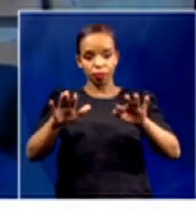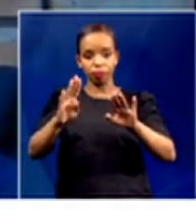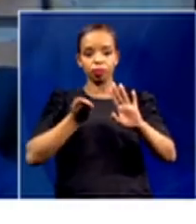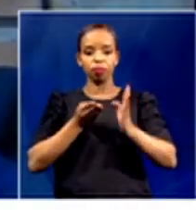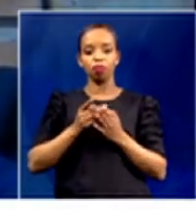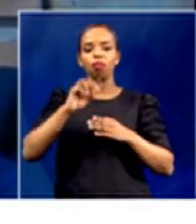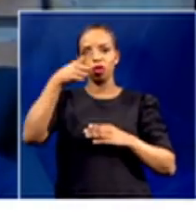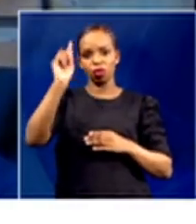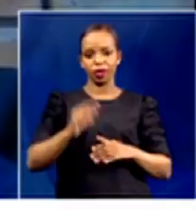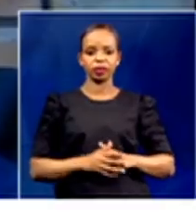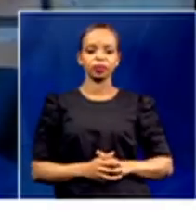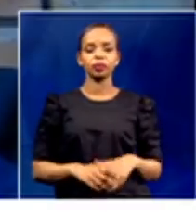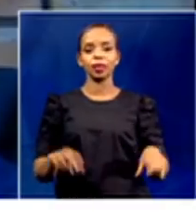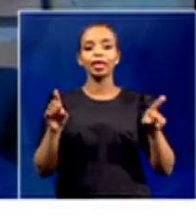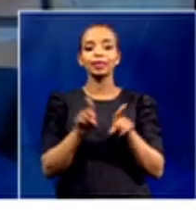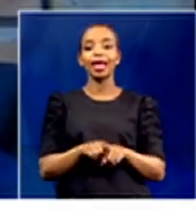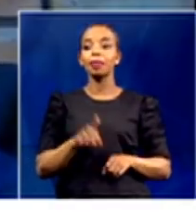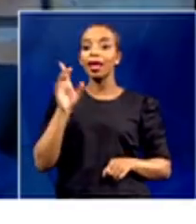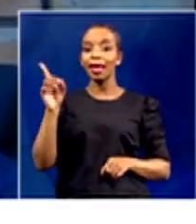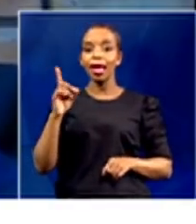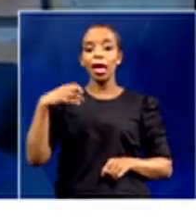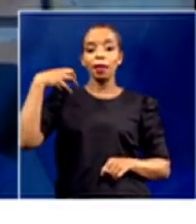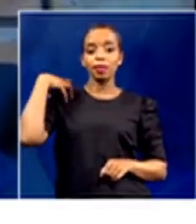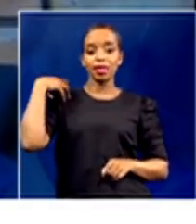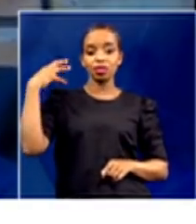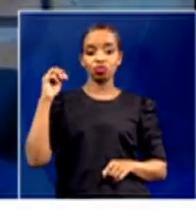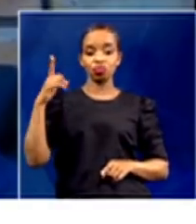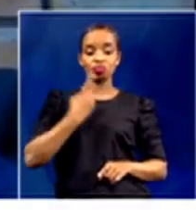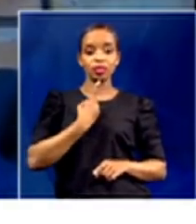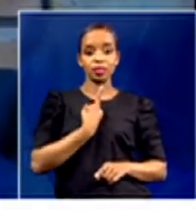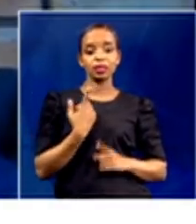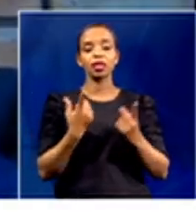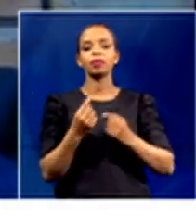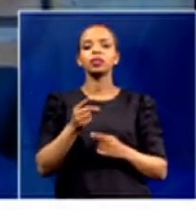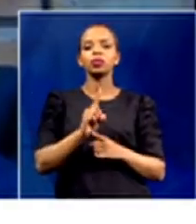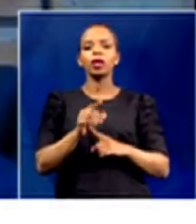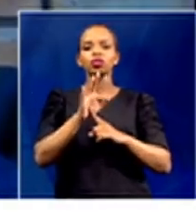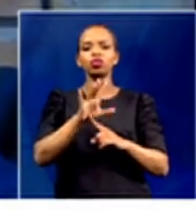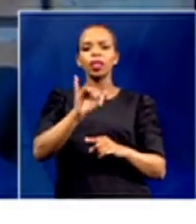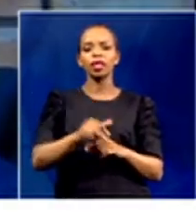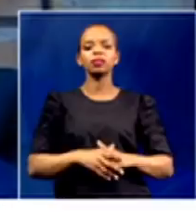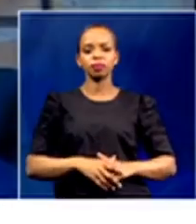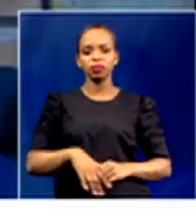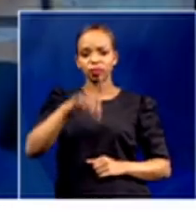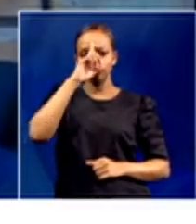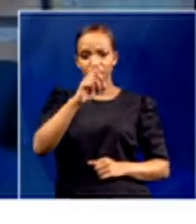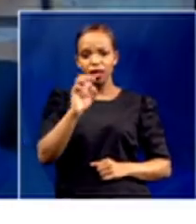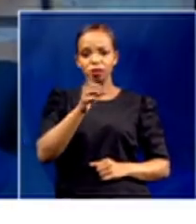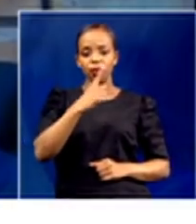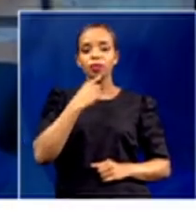reduced the number of returnees indicates that they, too, believed that what we were saying was correct.